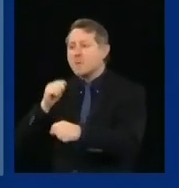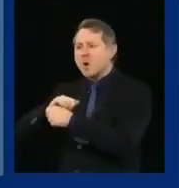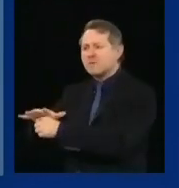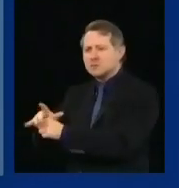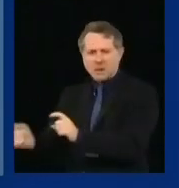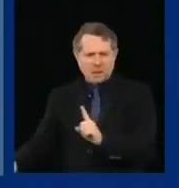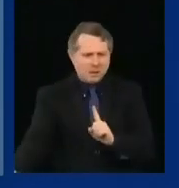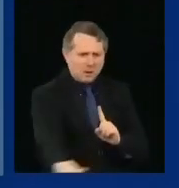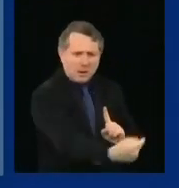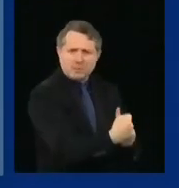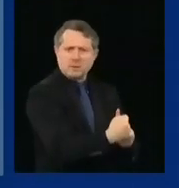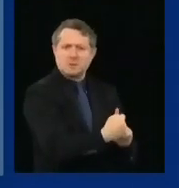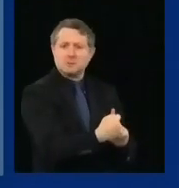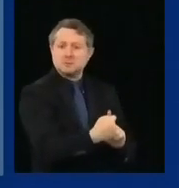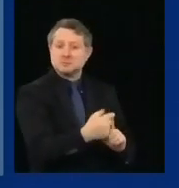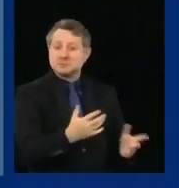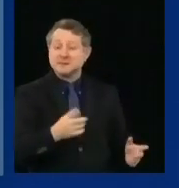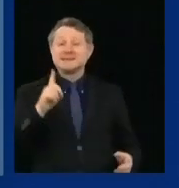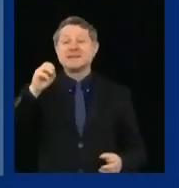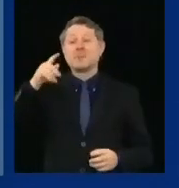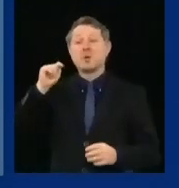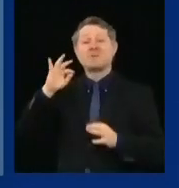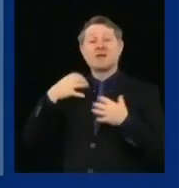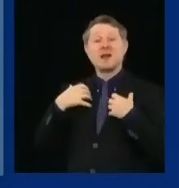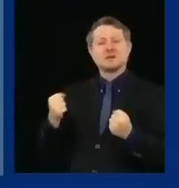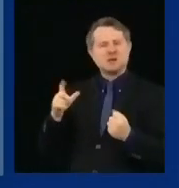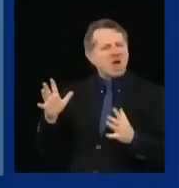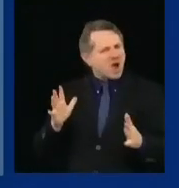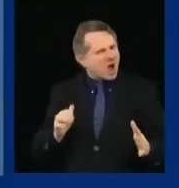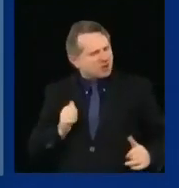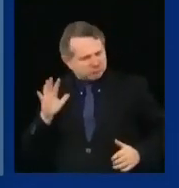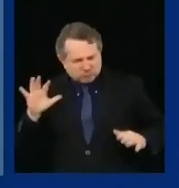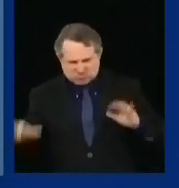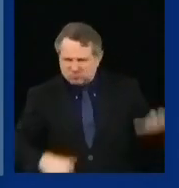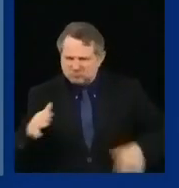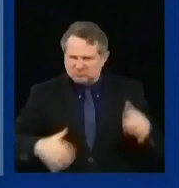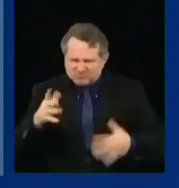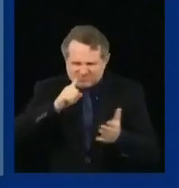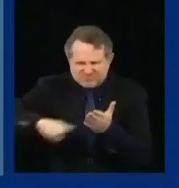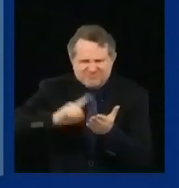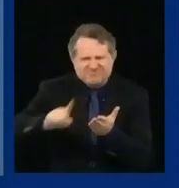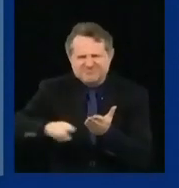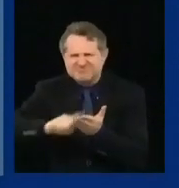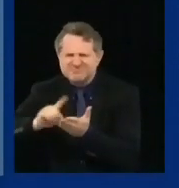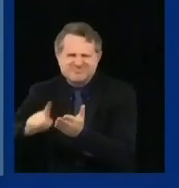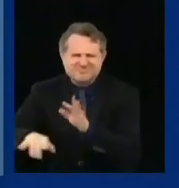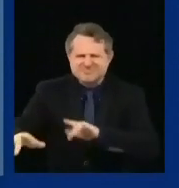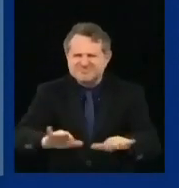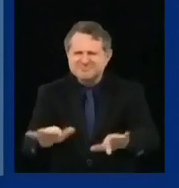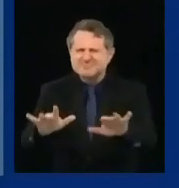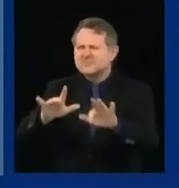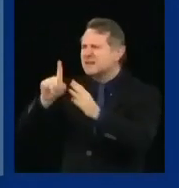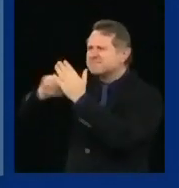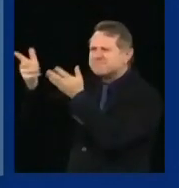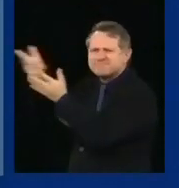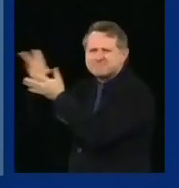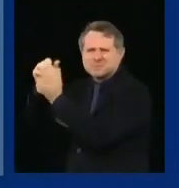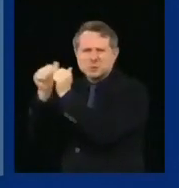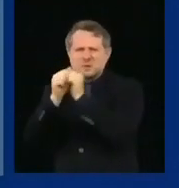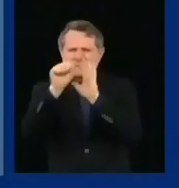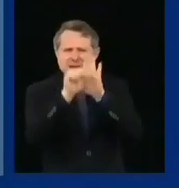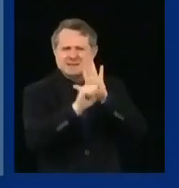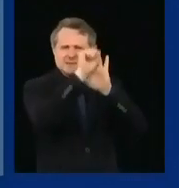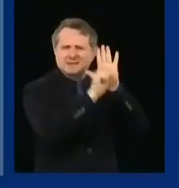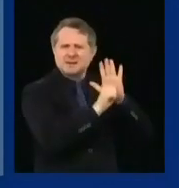being very aggressive in doing the investigation and also talking to other states, countries, about what they may have learned,